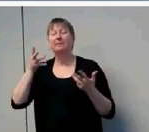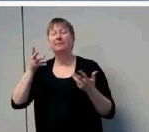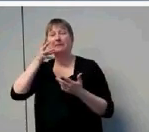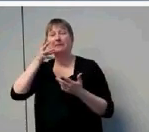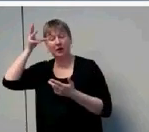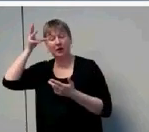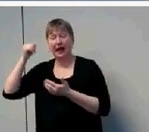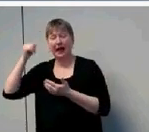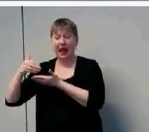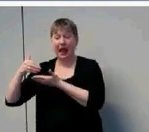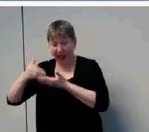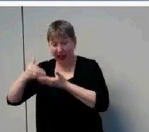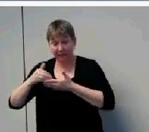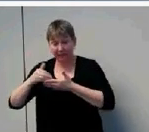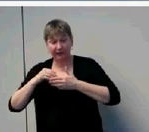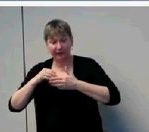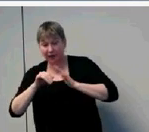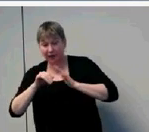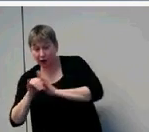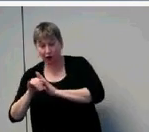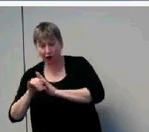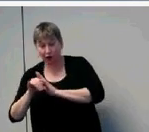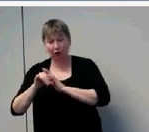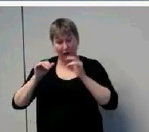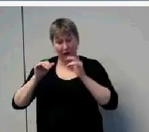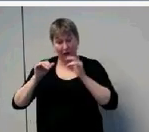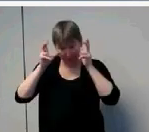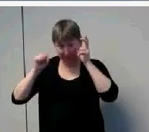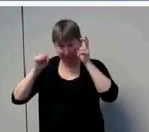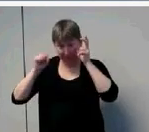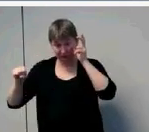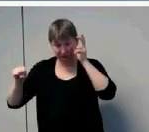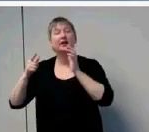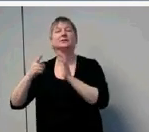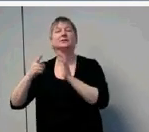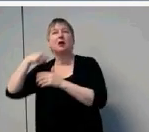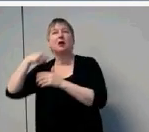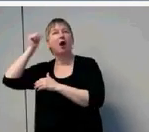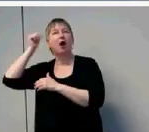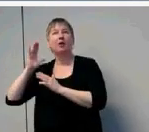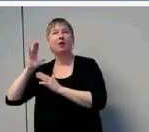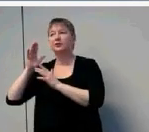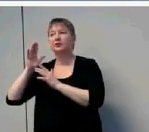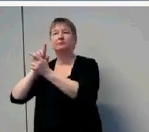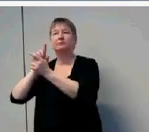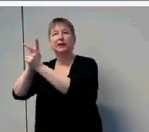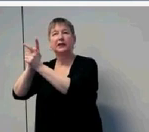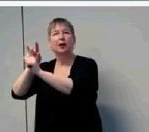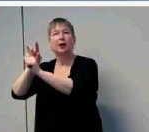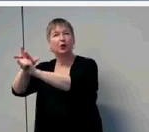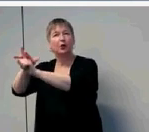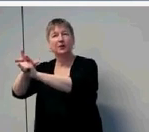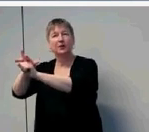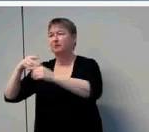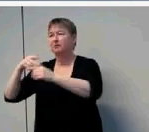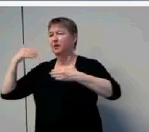because their audiology appointments may be very spread. And so we need